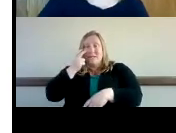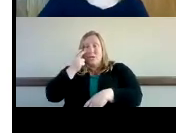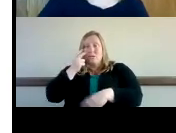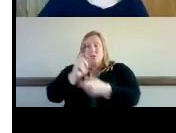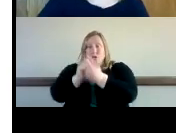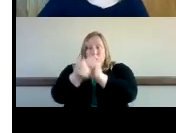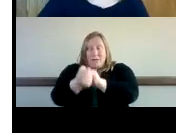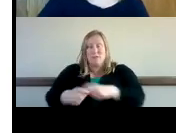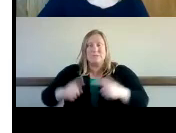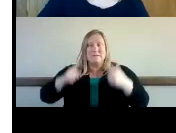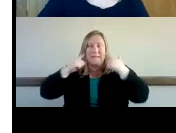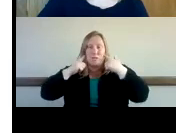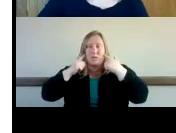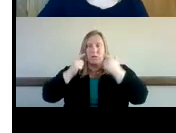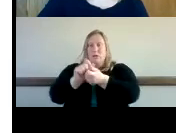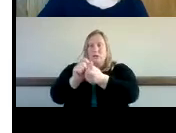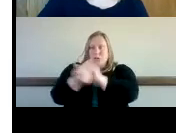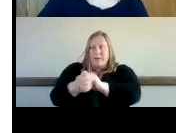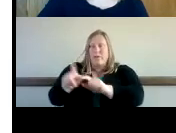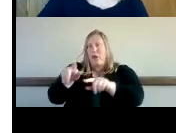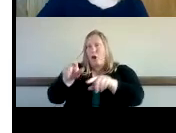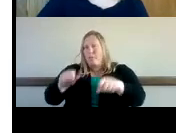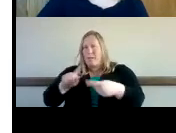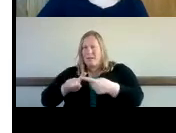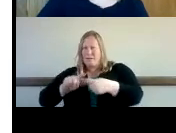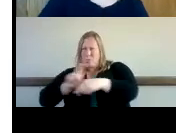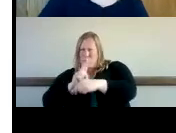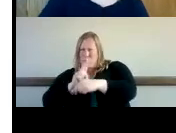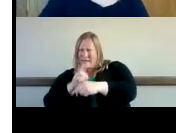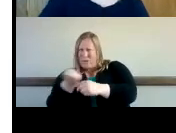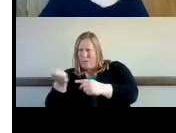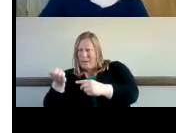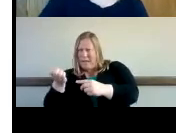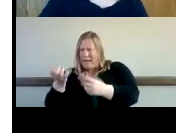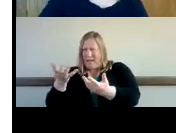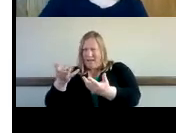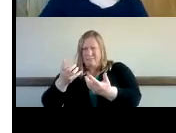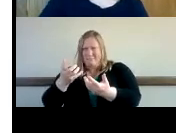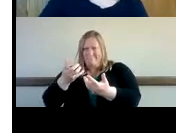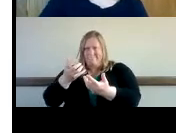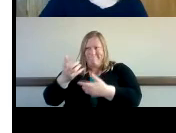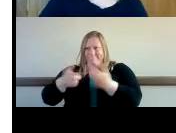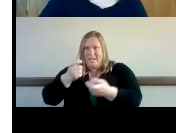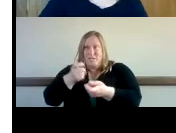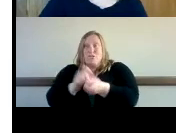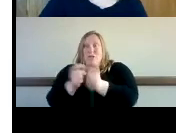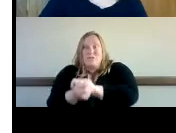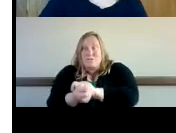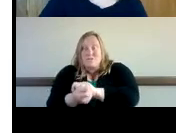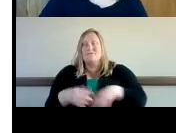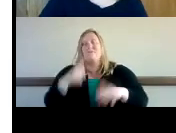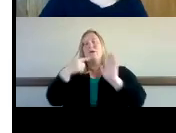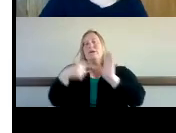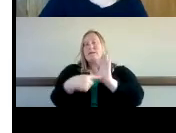with the equipment not changes but changes in their ability to use the equipment itself either um for example when